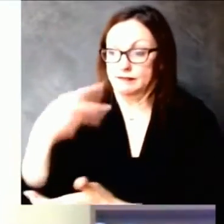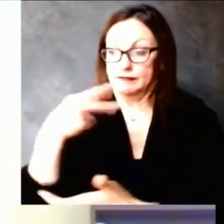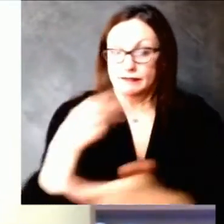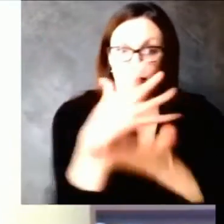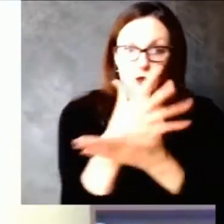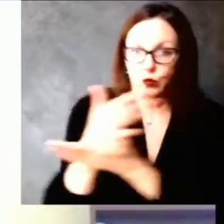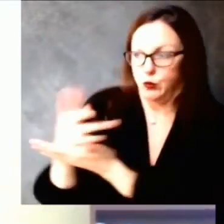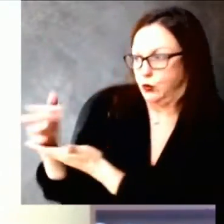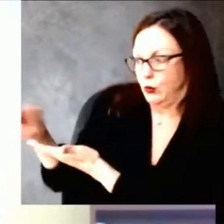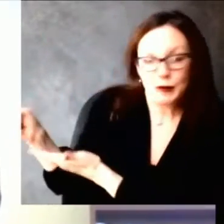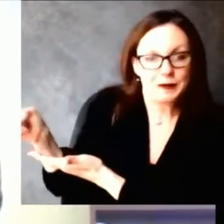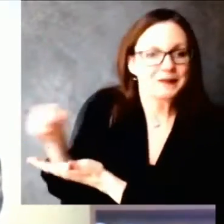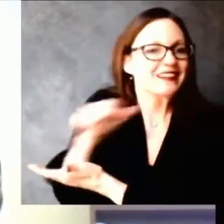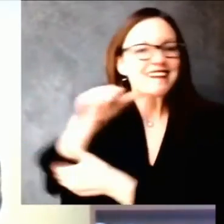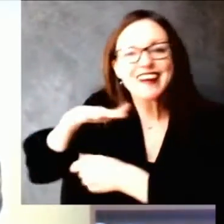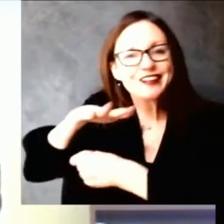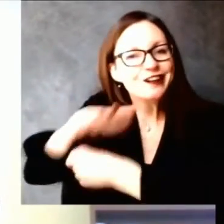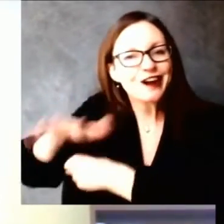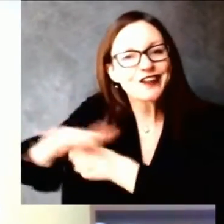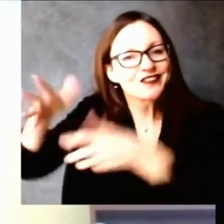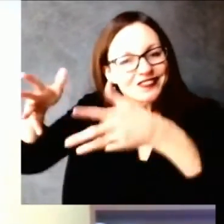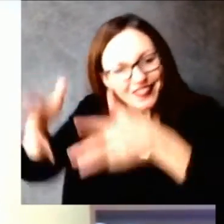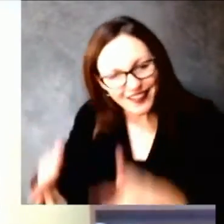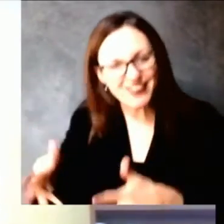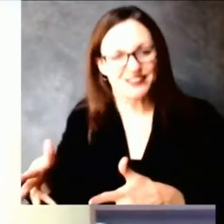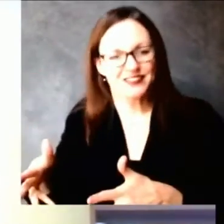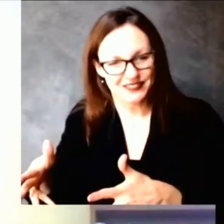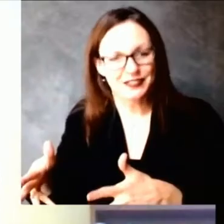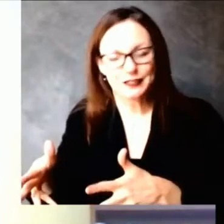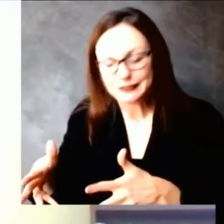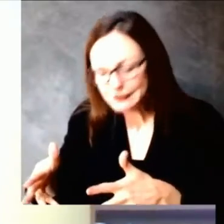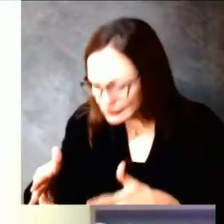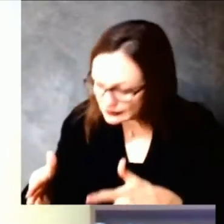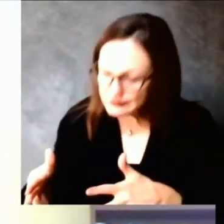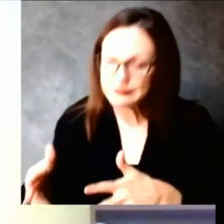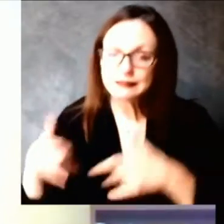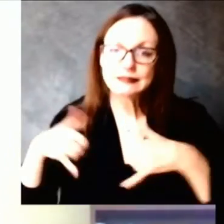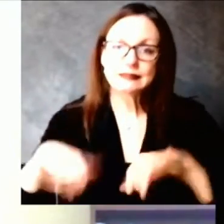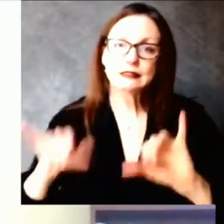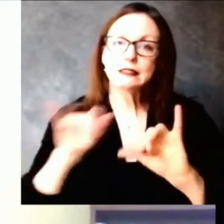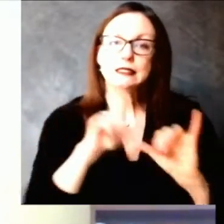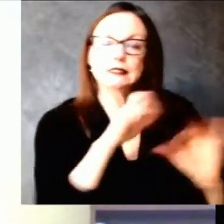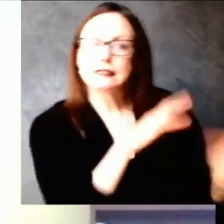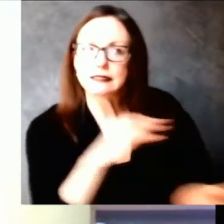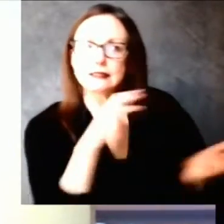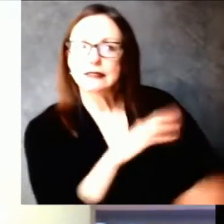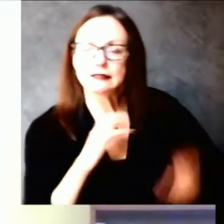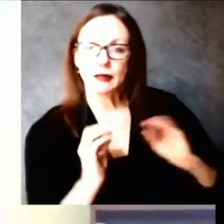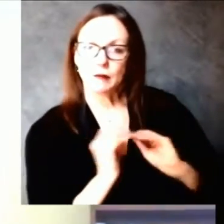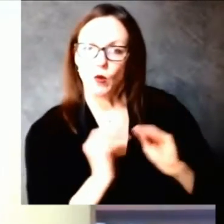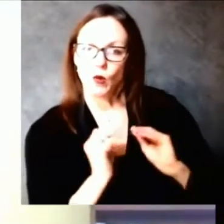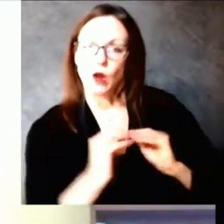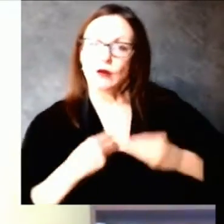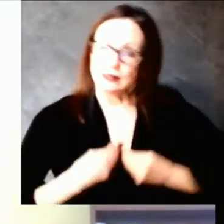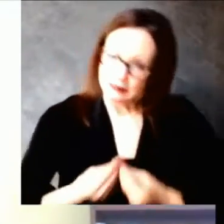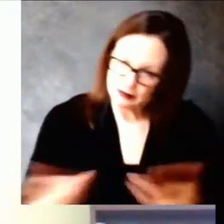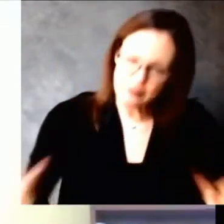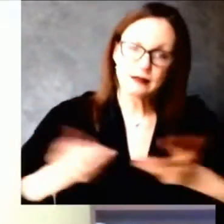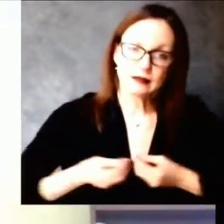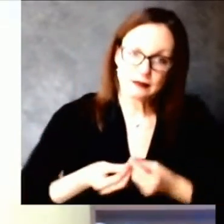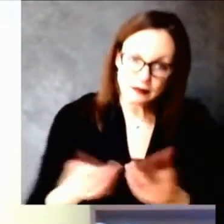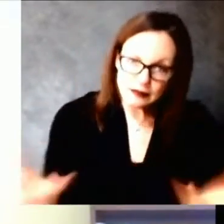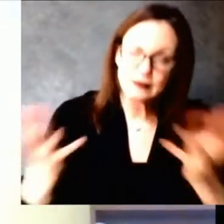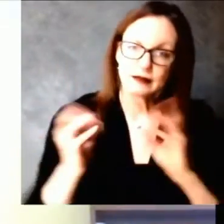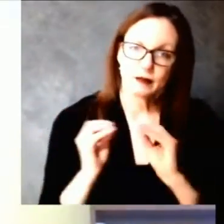The second thing I would say about this is I just want to review our allocation method.